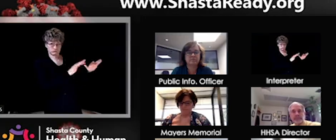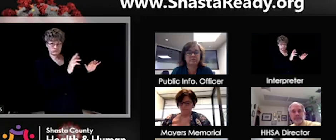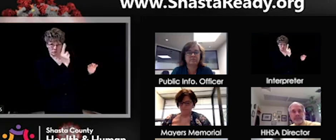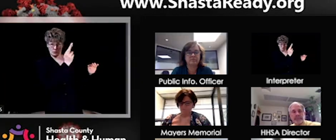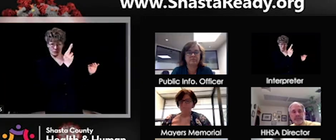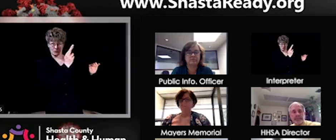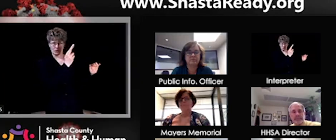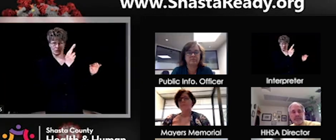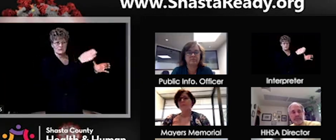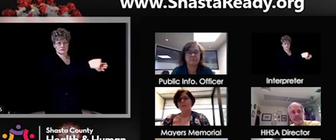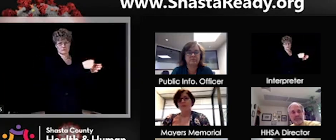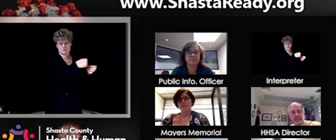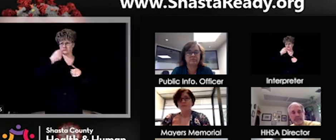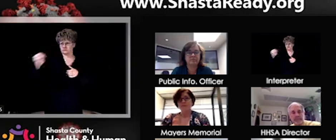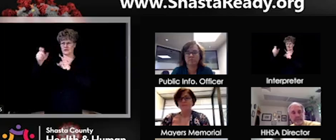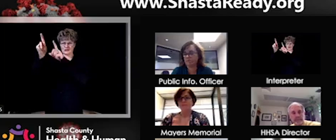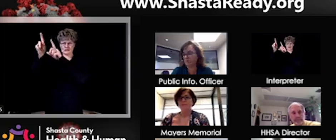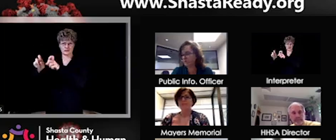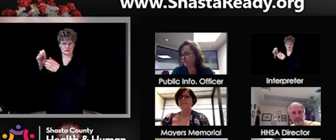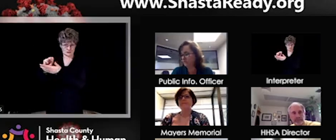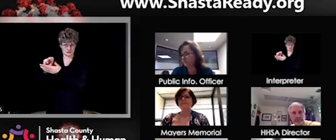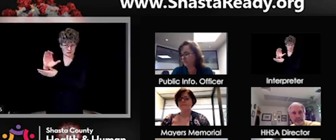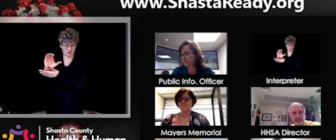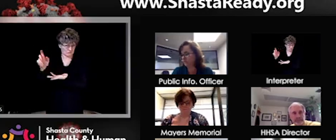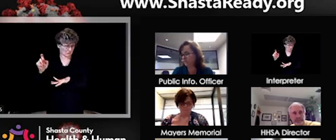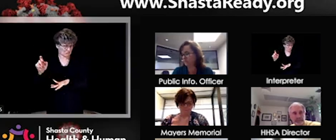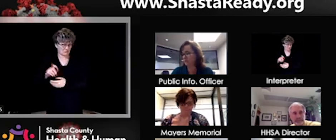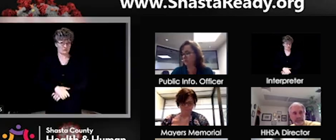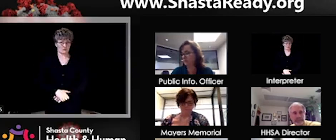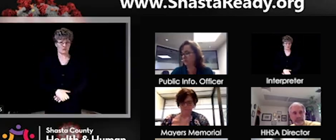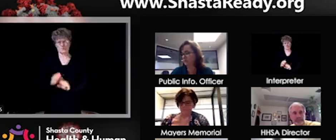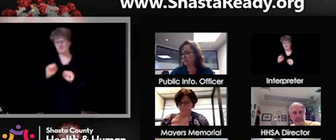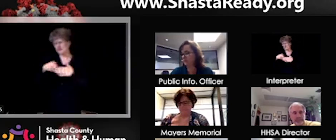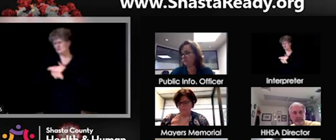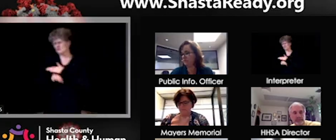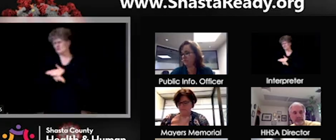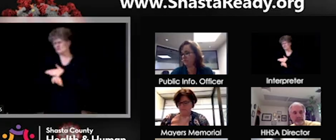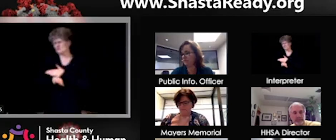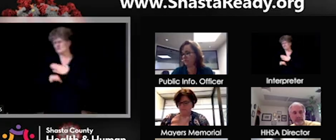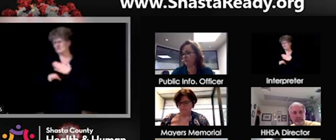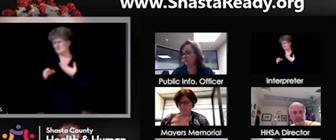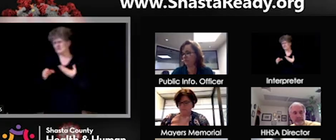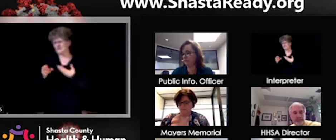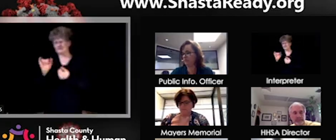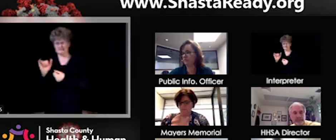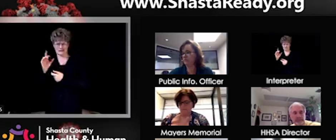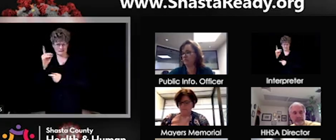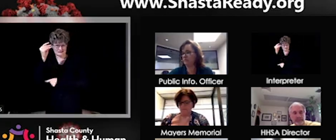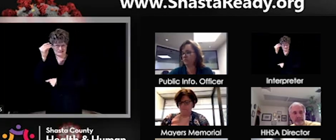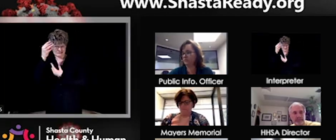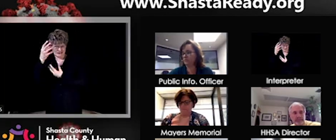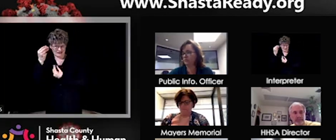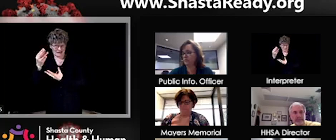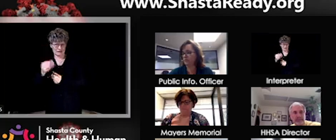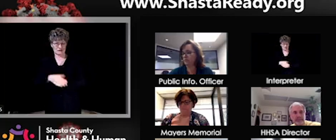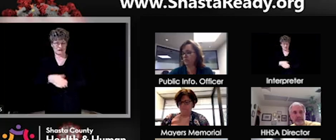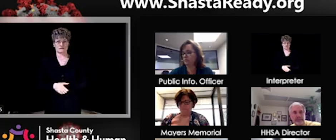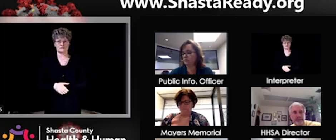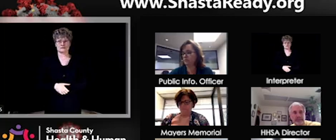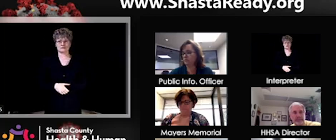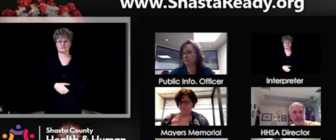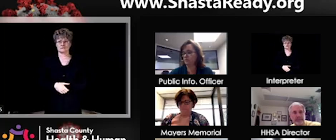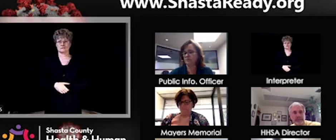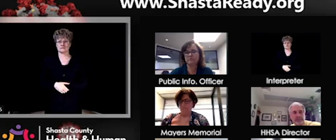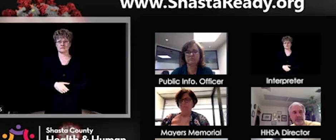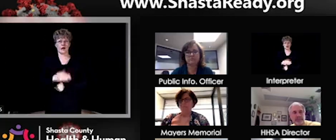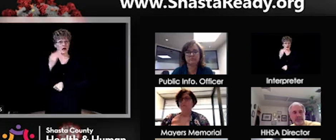So, I know, um, our numbers were pretty high yesterday. The day before, they were lower. I don't know the correlation, though, with our call